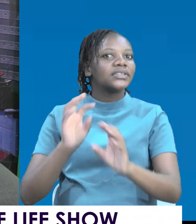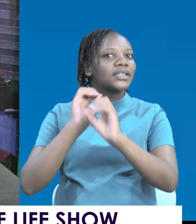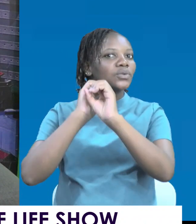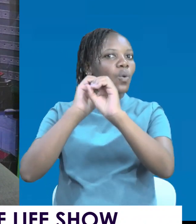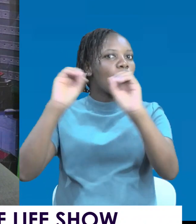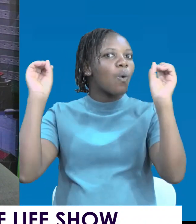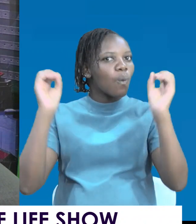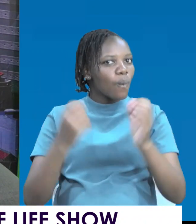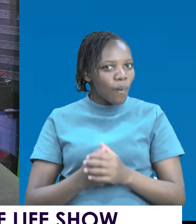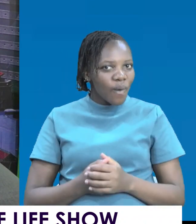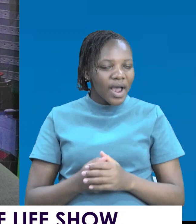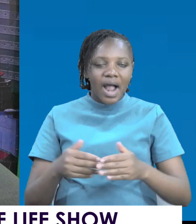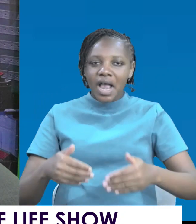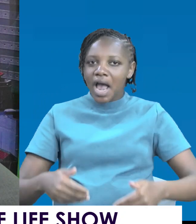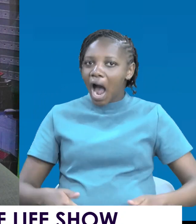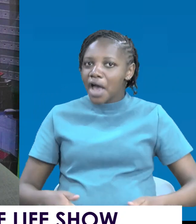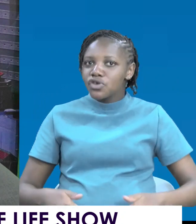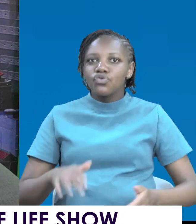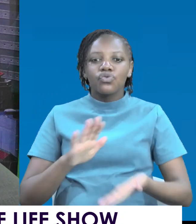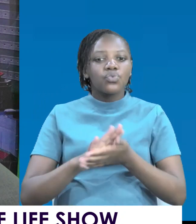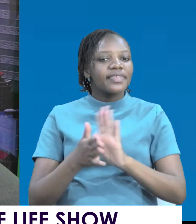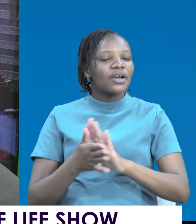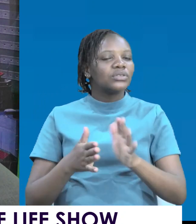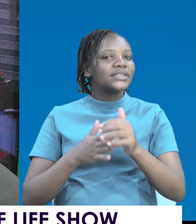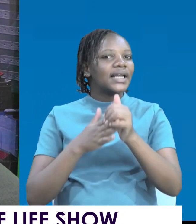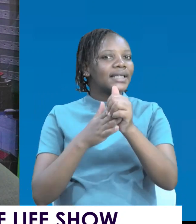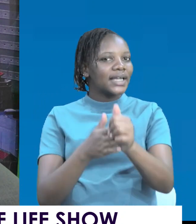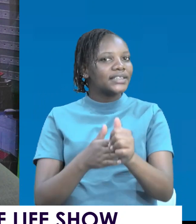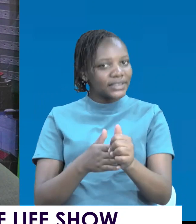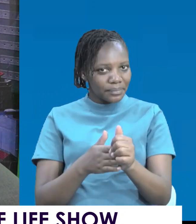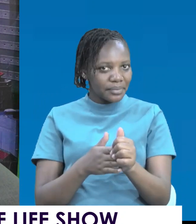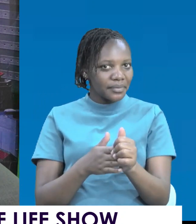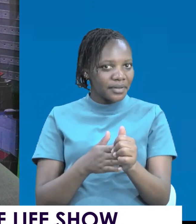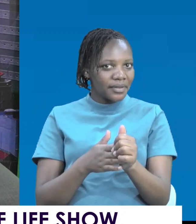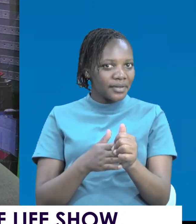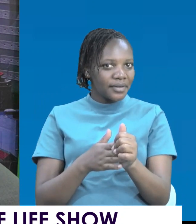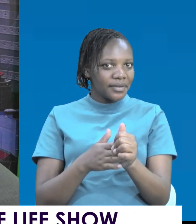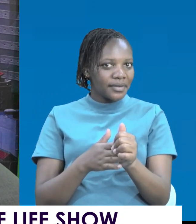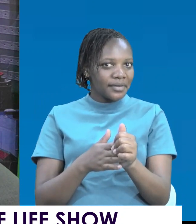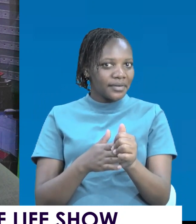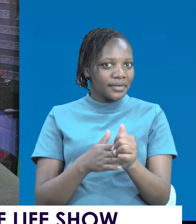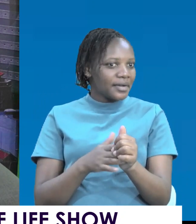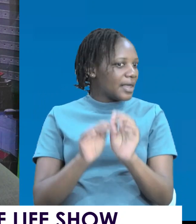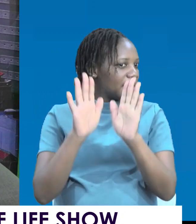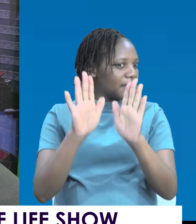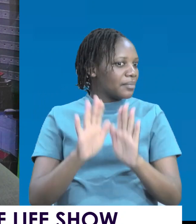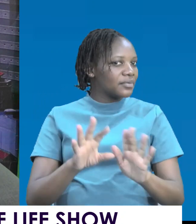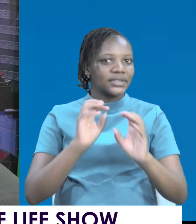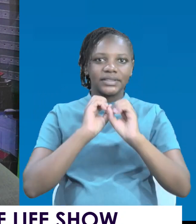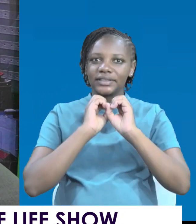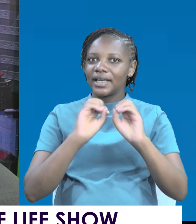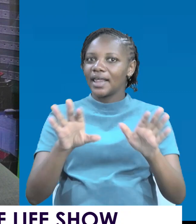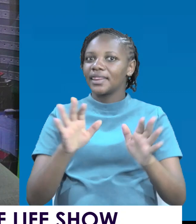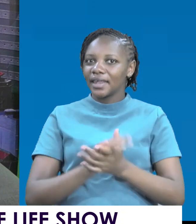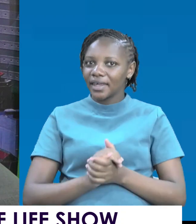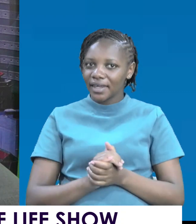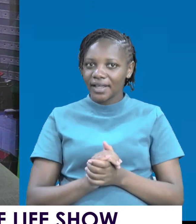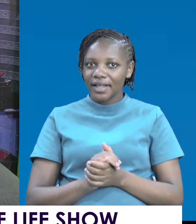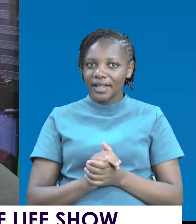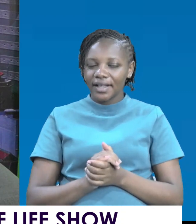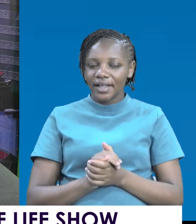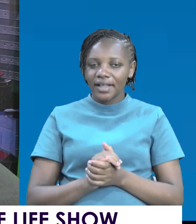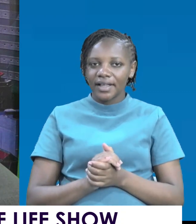youth without a leadership that has brains is just energy that is going